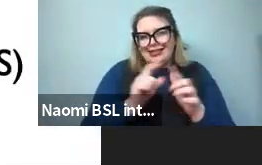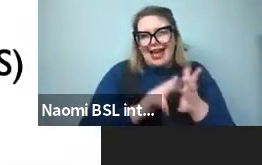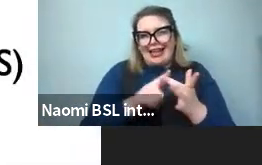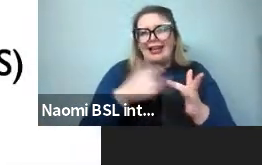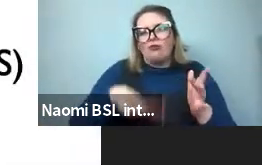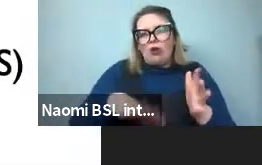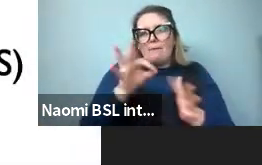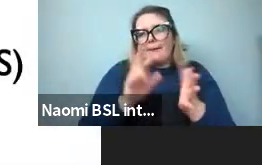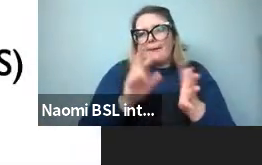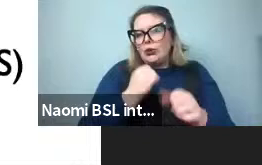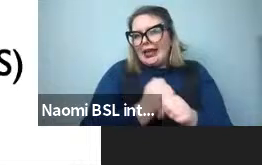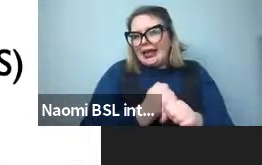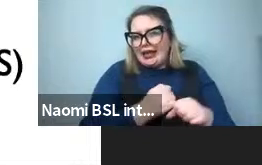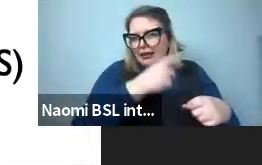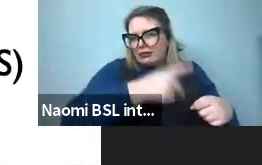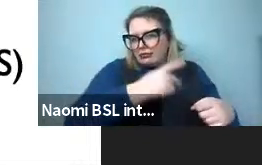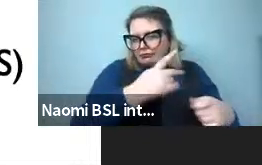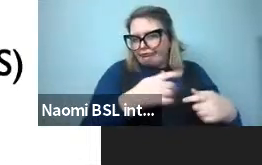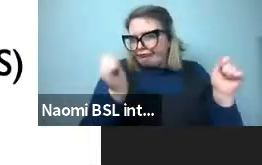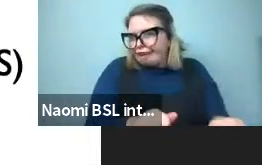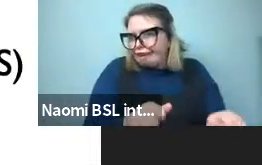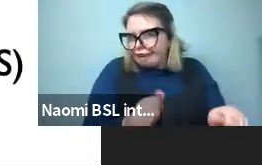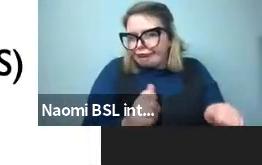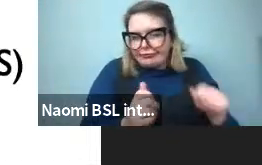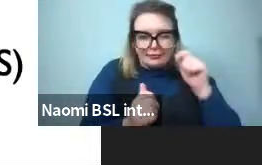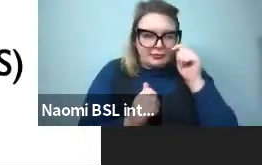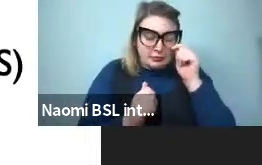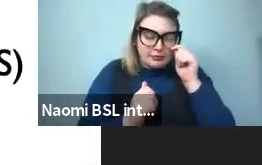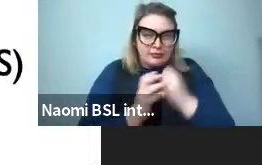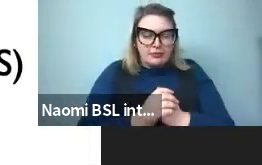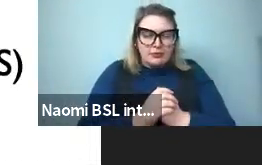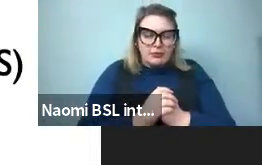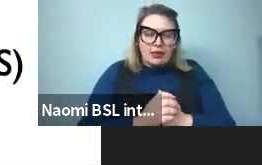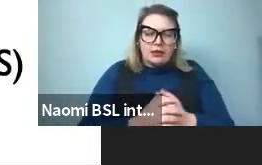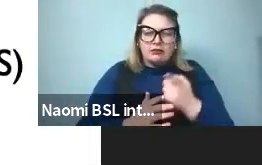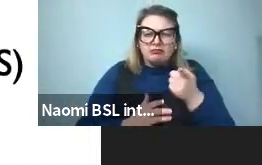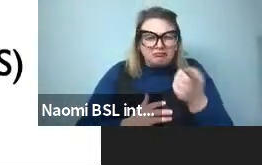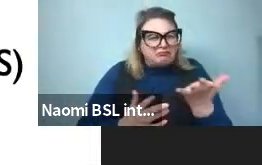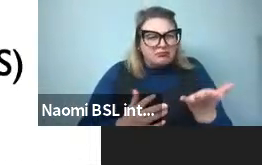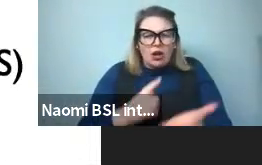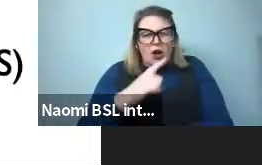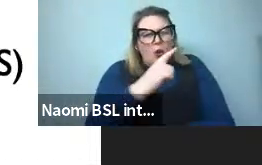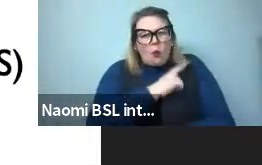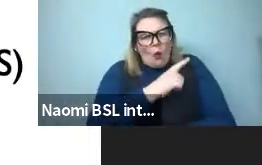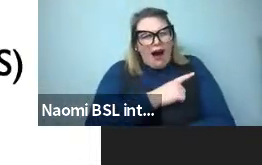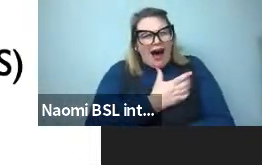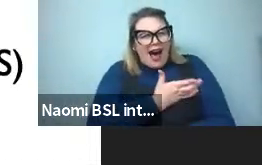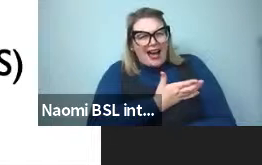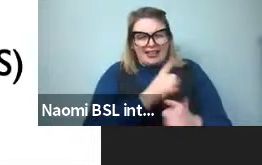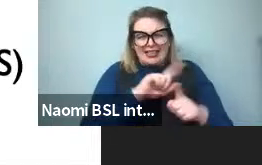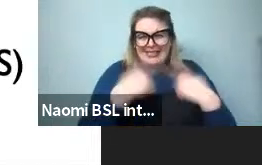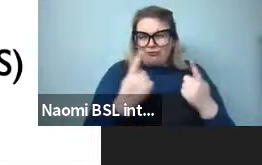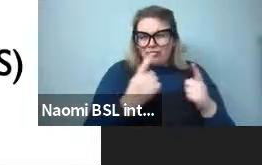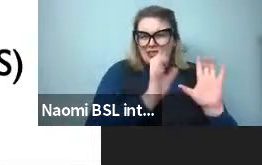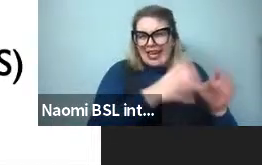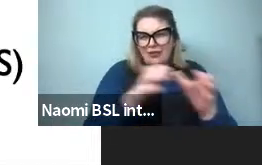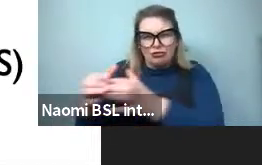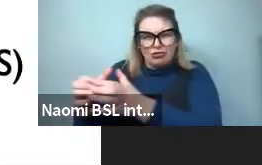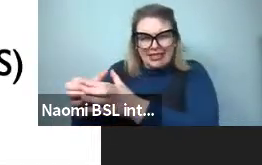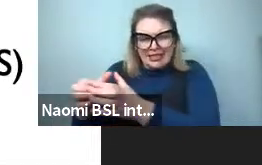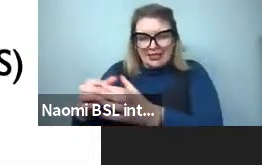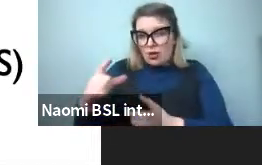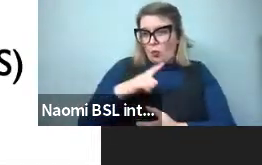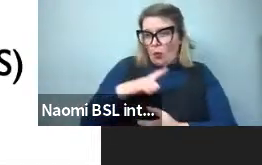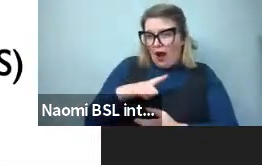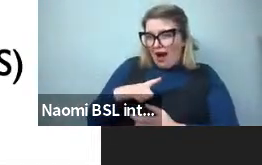The, it's an open, it has been an open question as to why cultures vary so much of the set of color terms that they have and why it is that industrialized populations